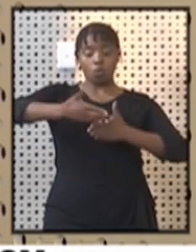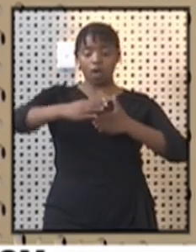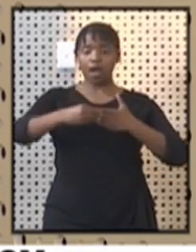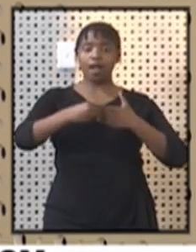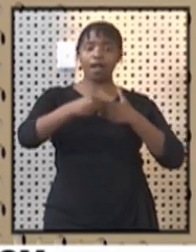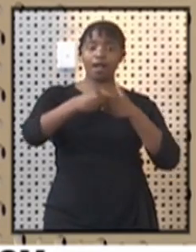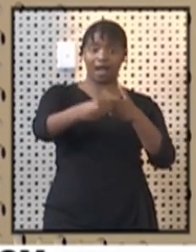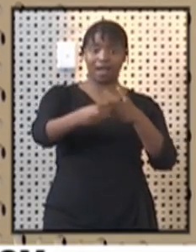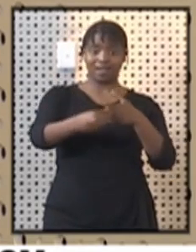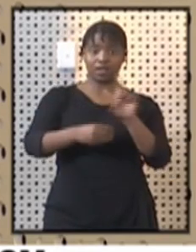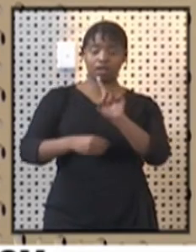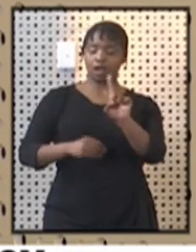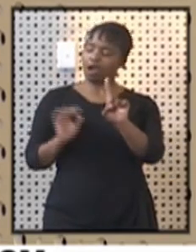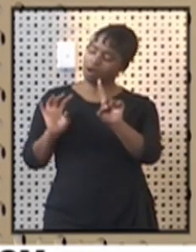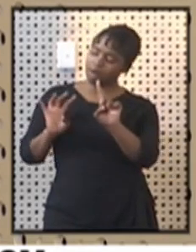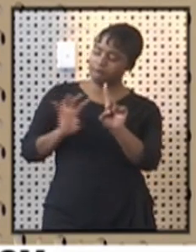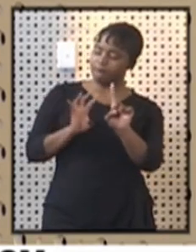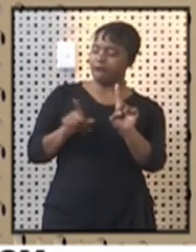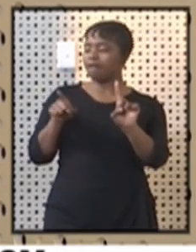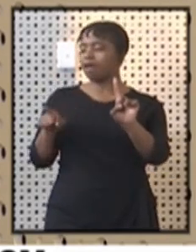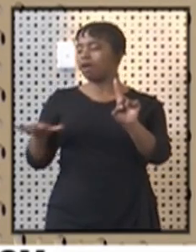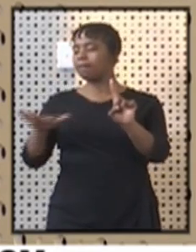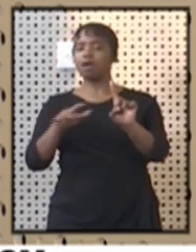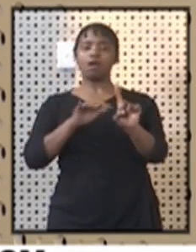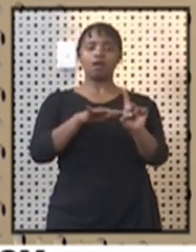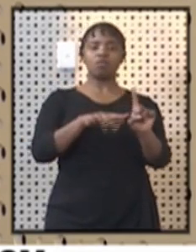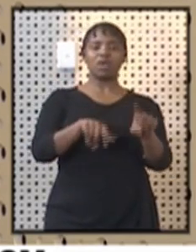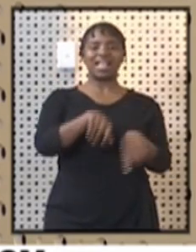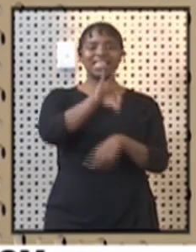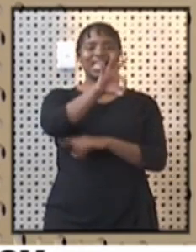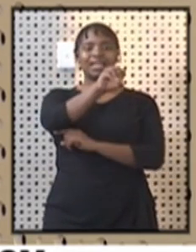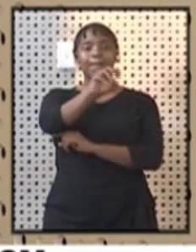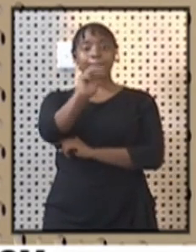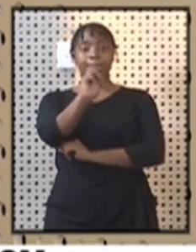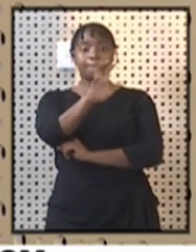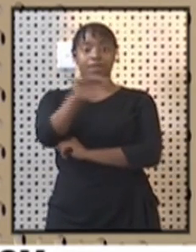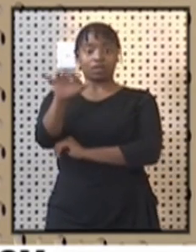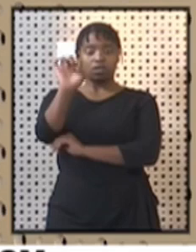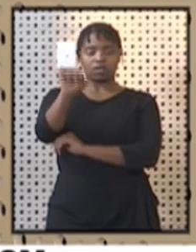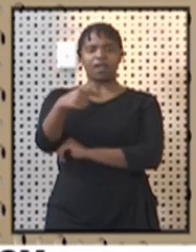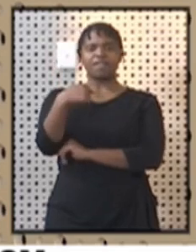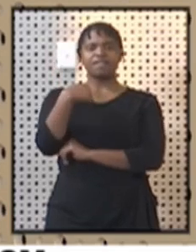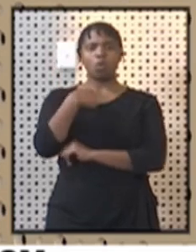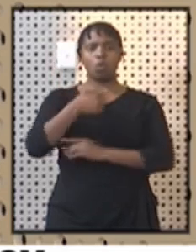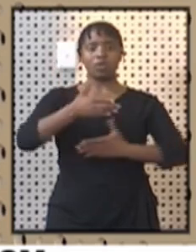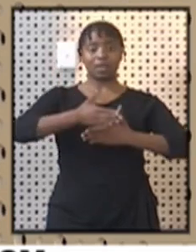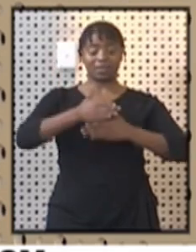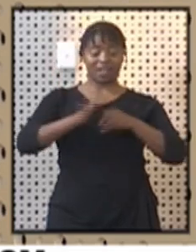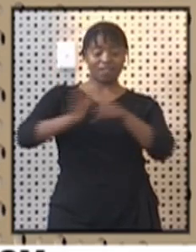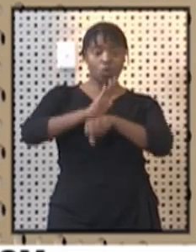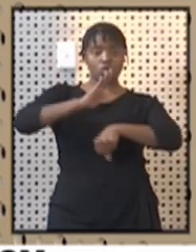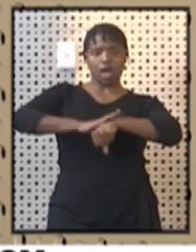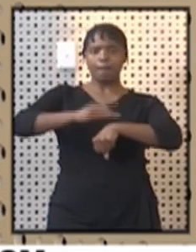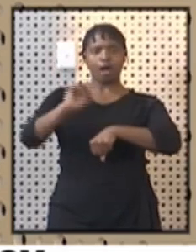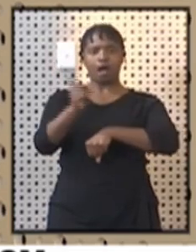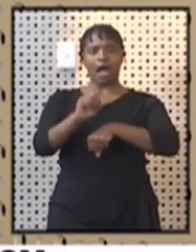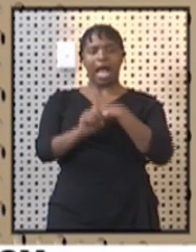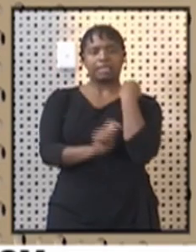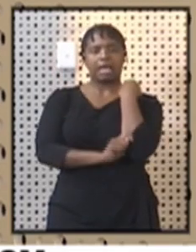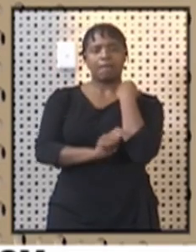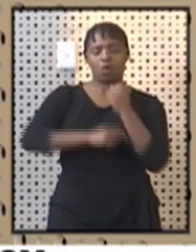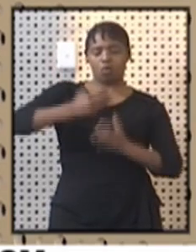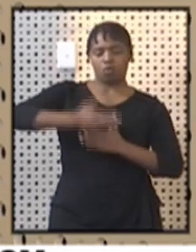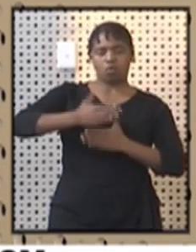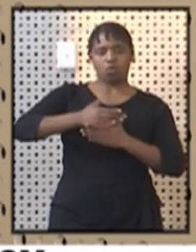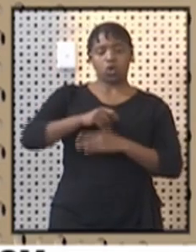ago I announced that we have set aside 30 million to provide financial relief for freelance tourist guides over a period of two to